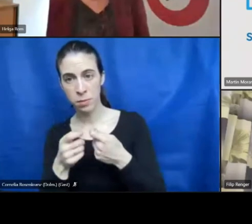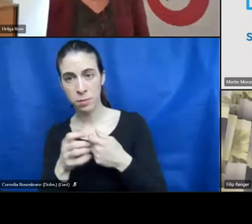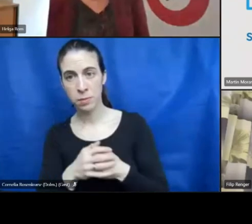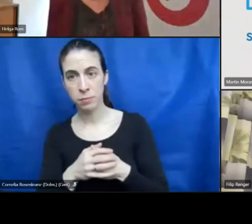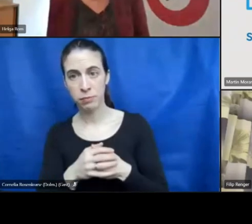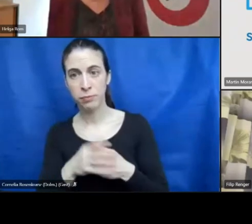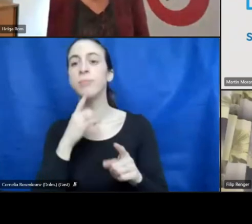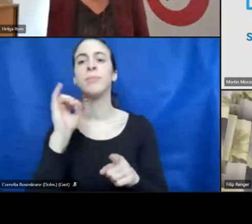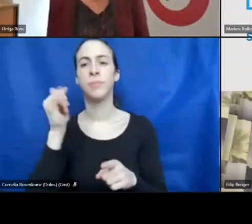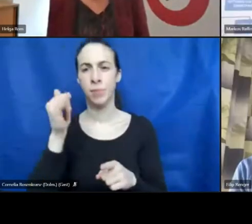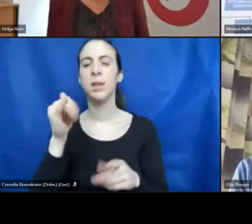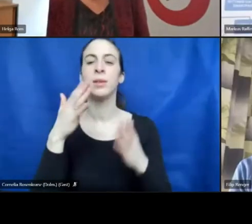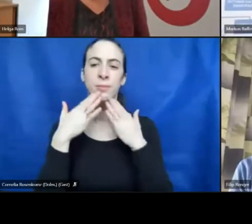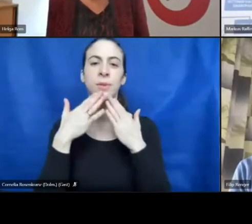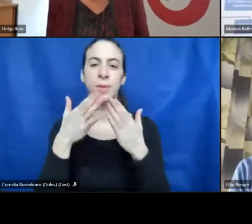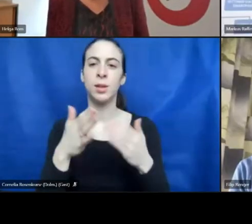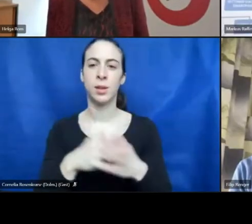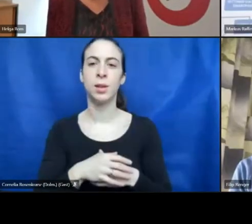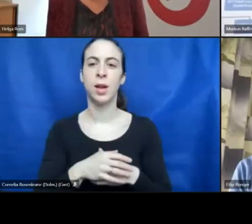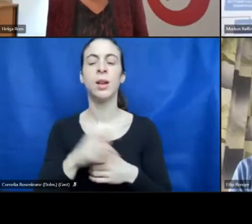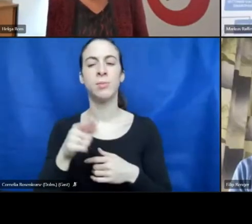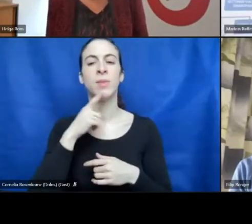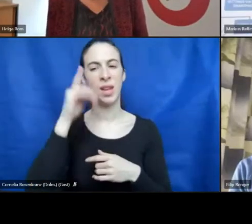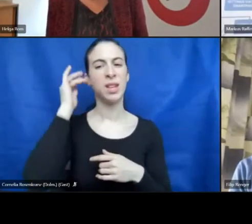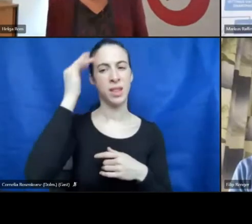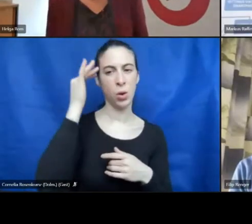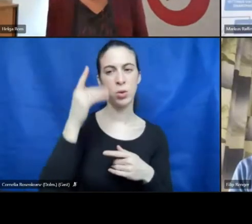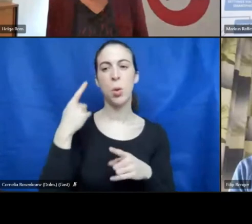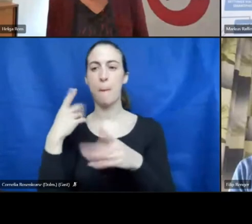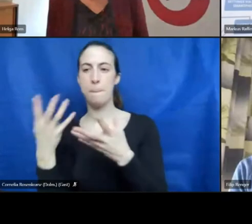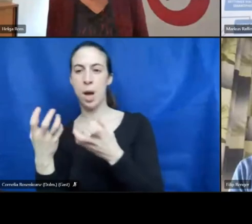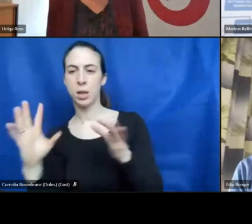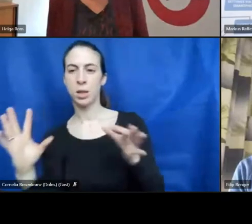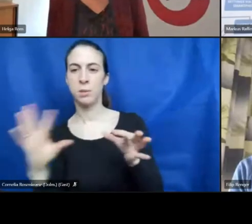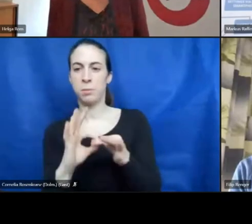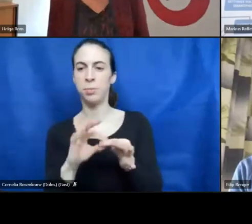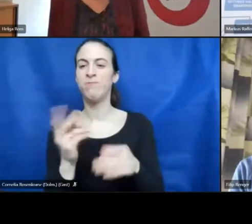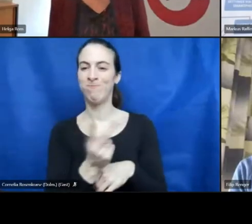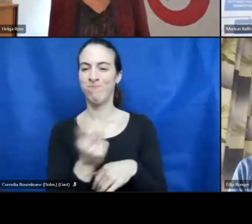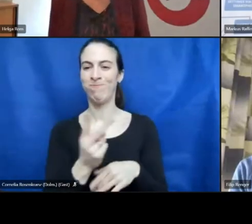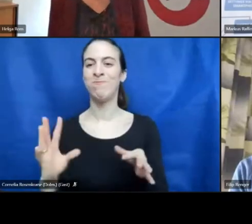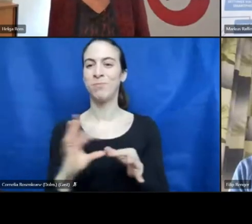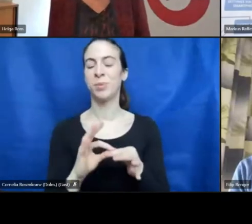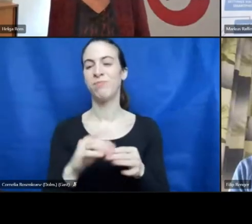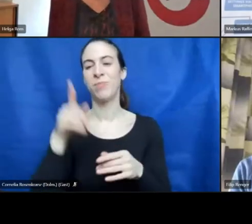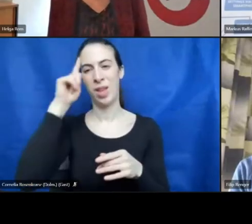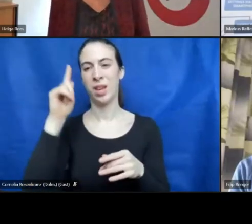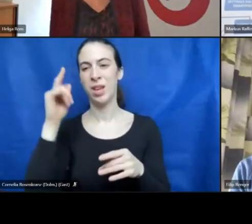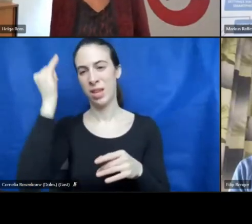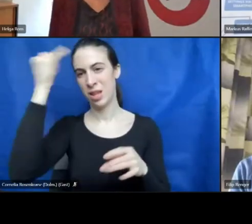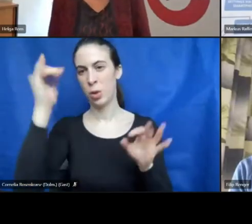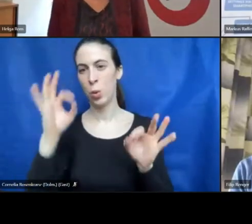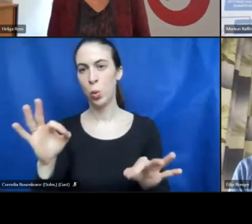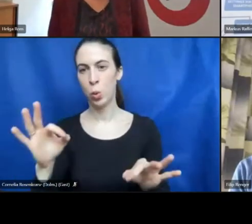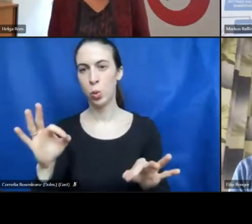Yes, thank you very much. I think the theory and plus the practice would be great. And actually